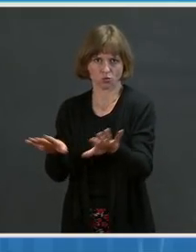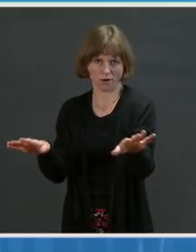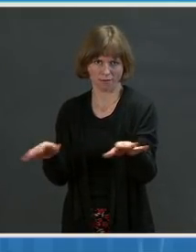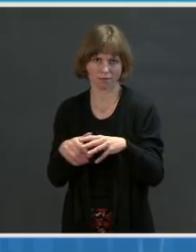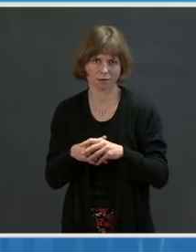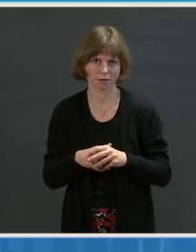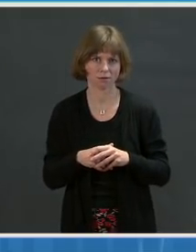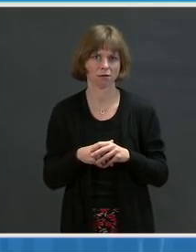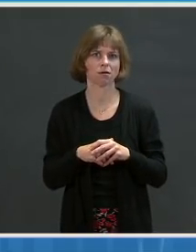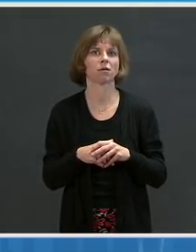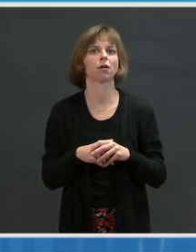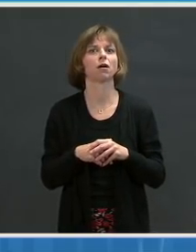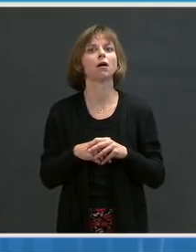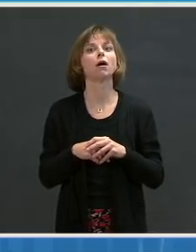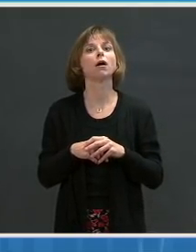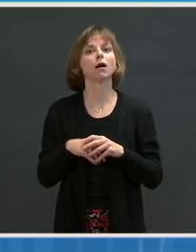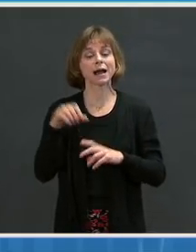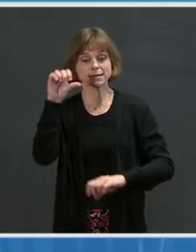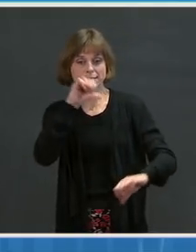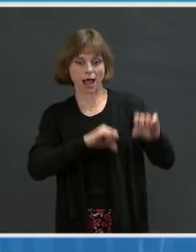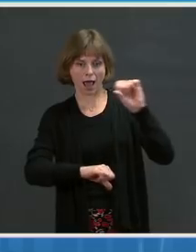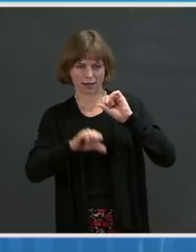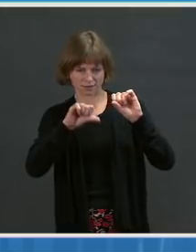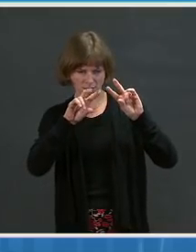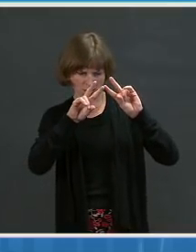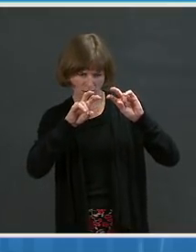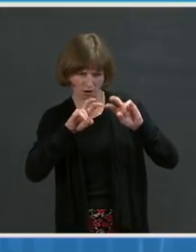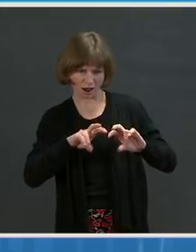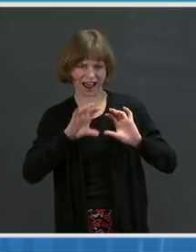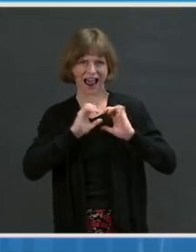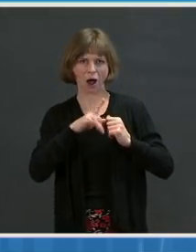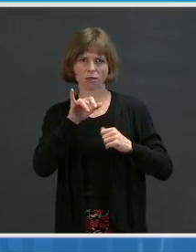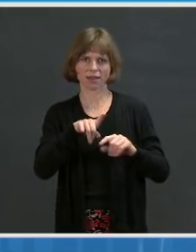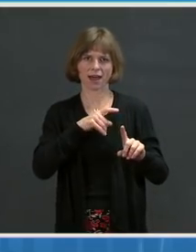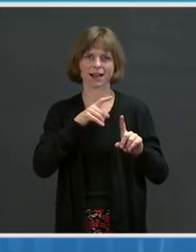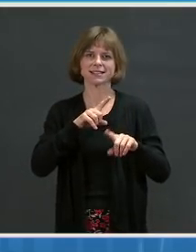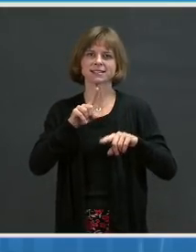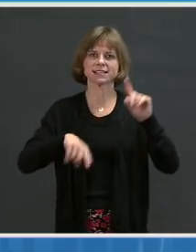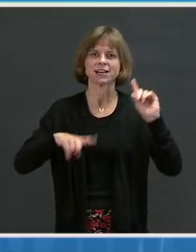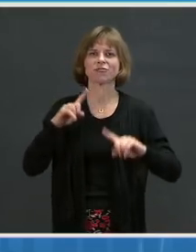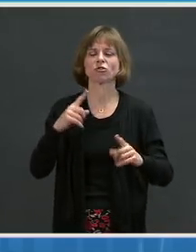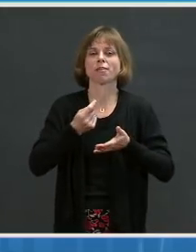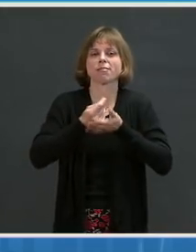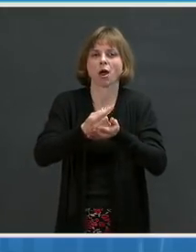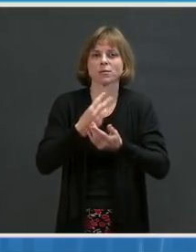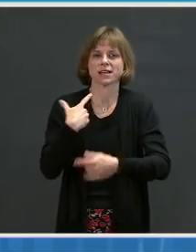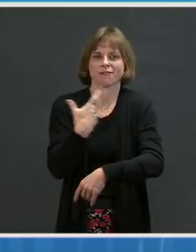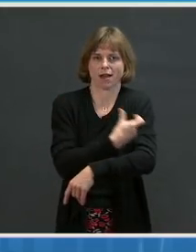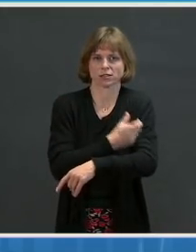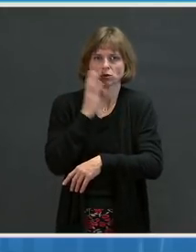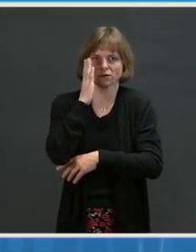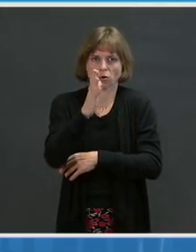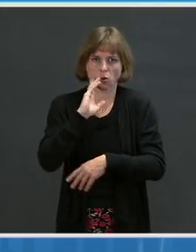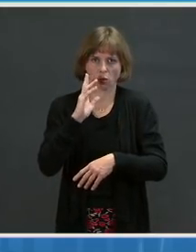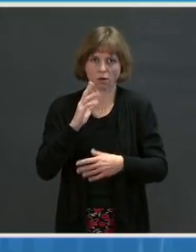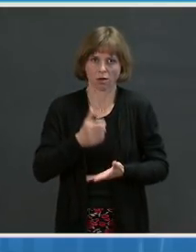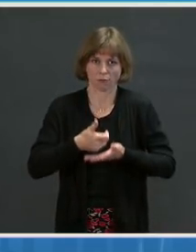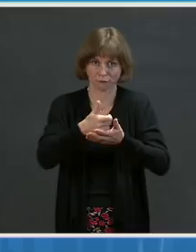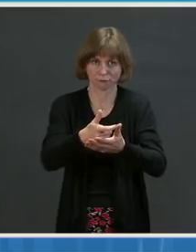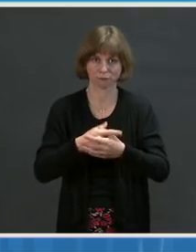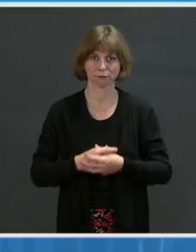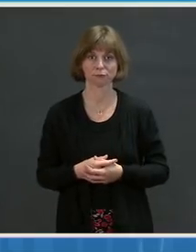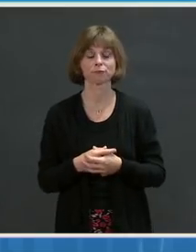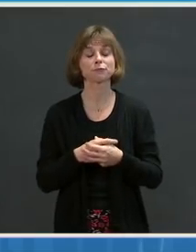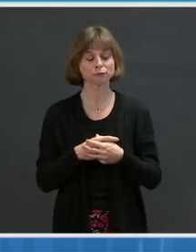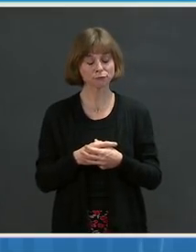then scientifically examine how variants impact vaccines and therapeutics moving forward. Finally, I want to say that we are proud to be